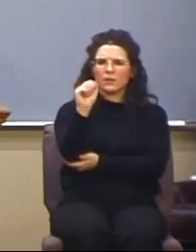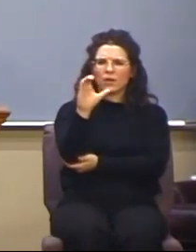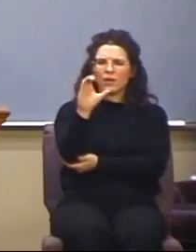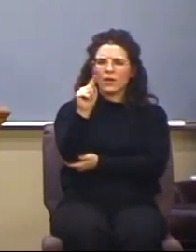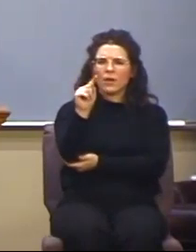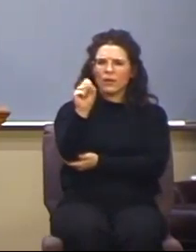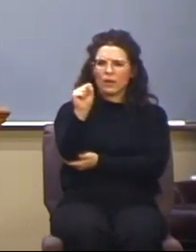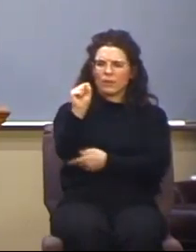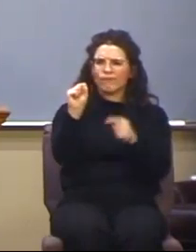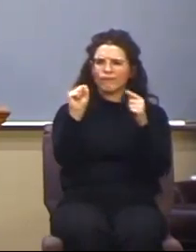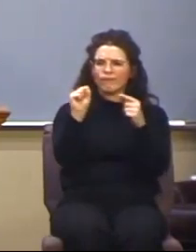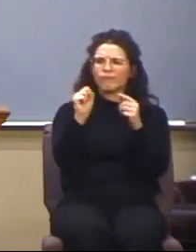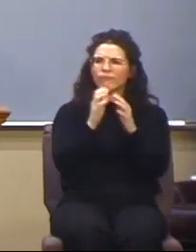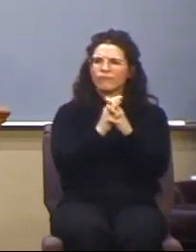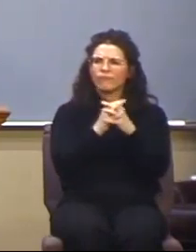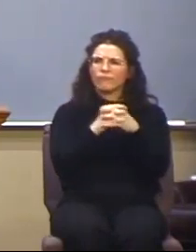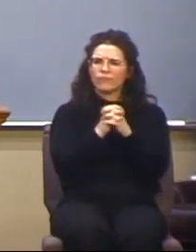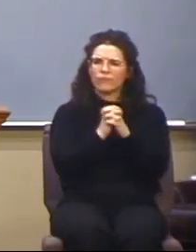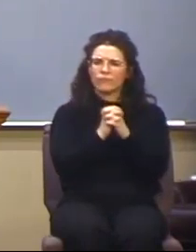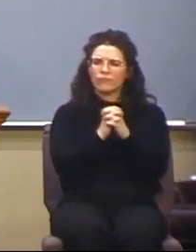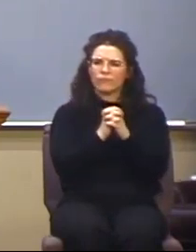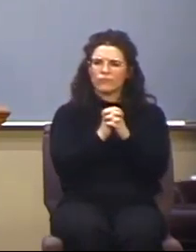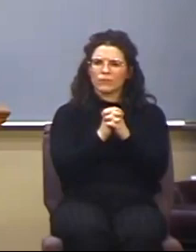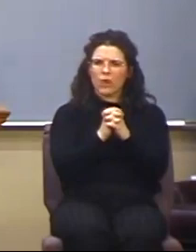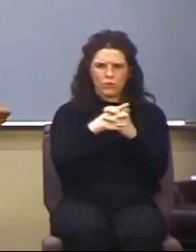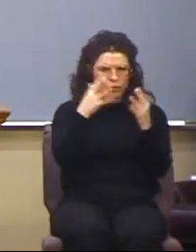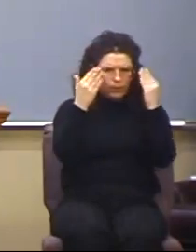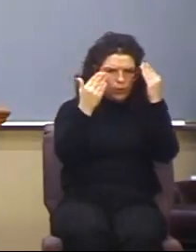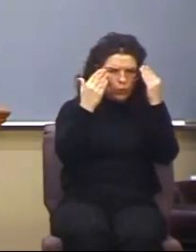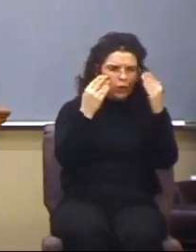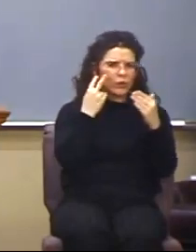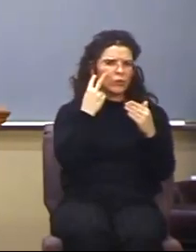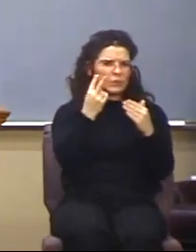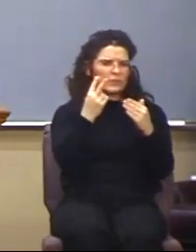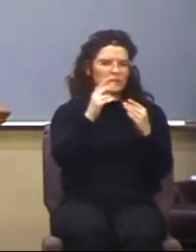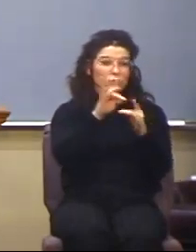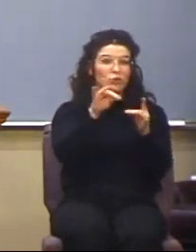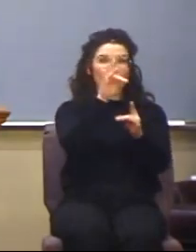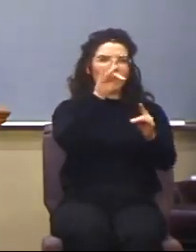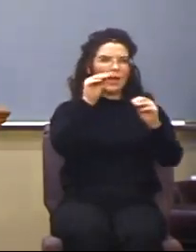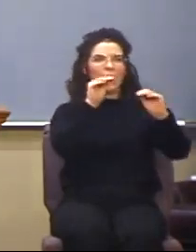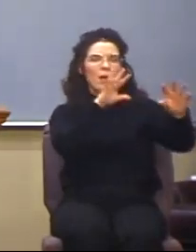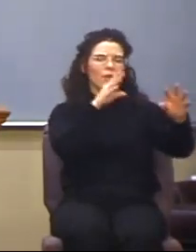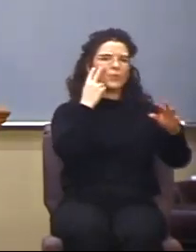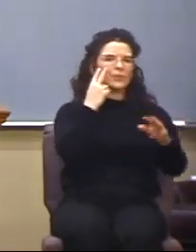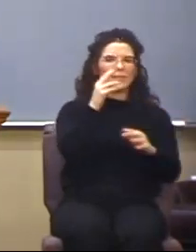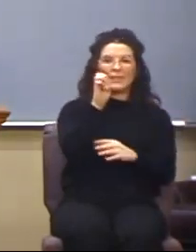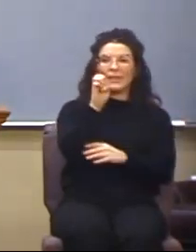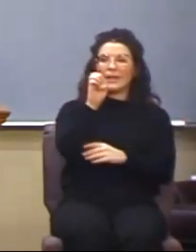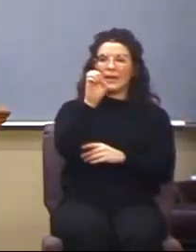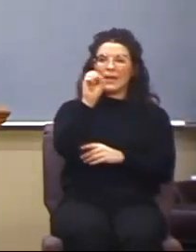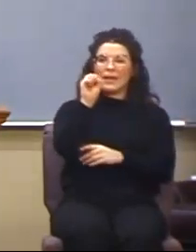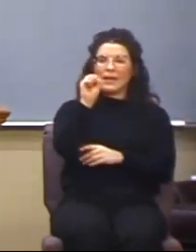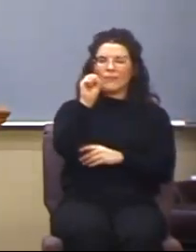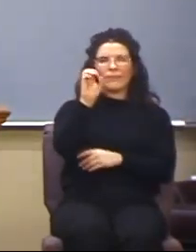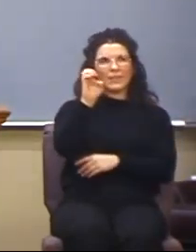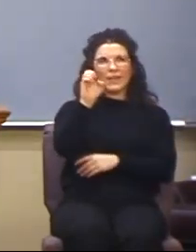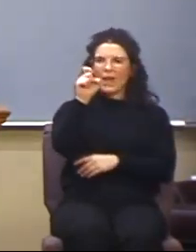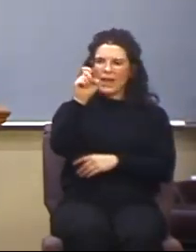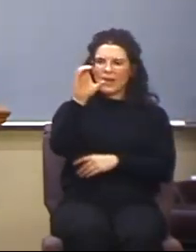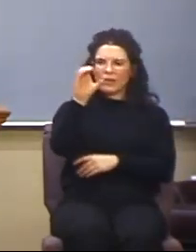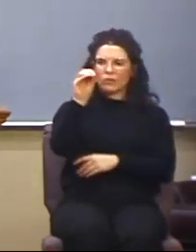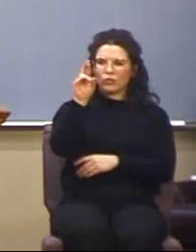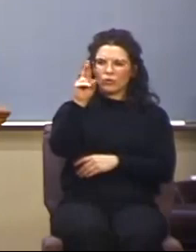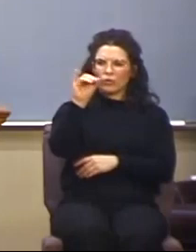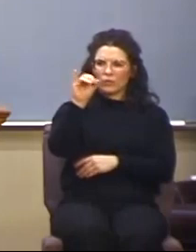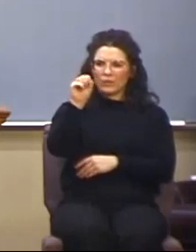you do see supernatural phenomenon. You do see exorcists and sorcerers, and, of course, there are devils